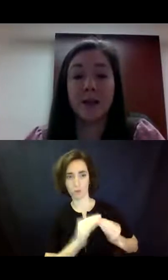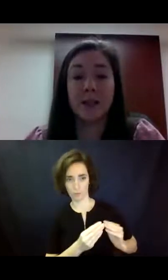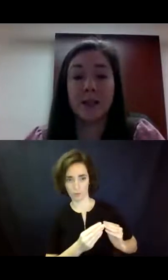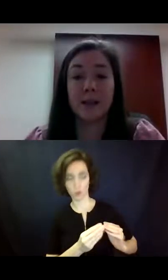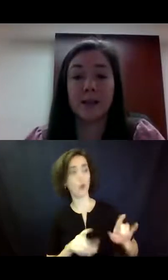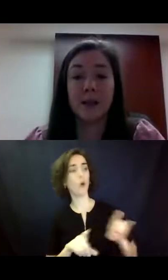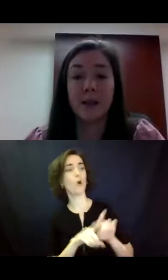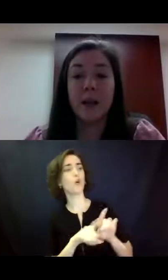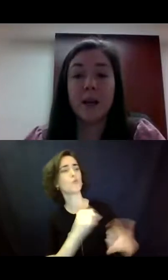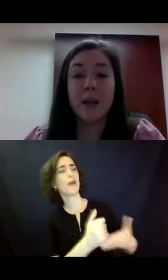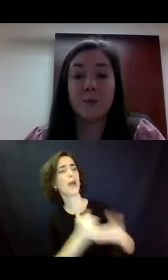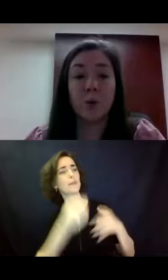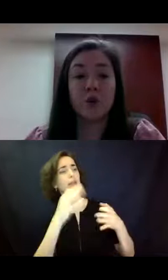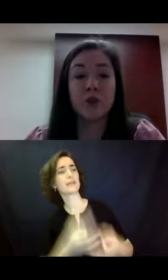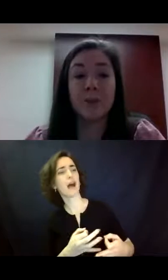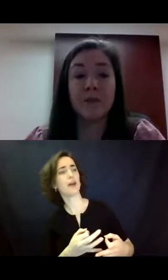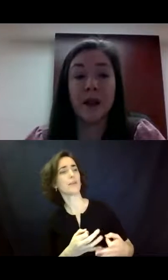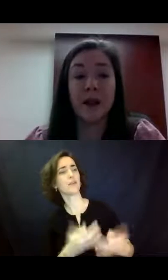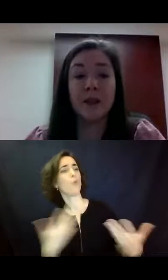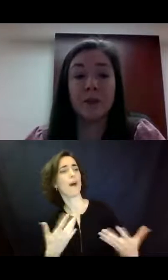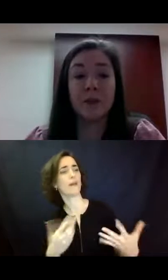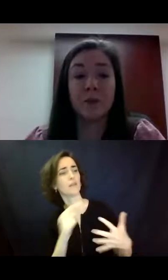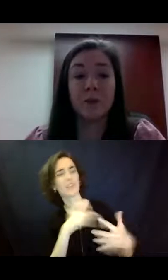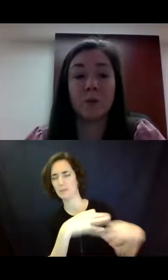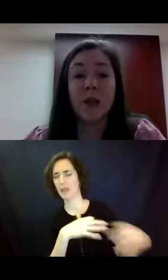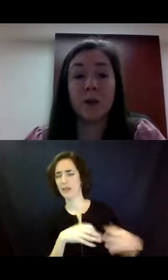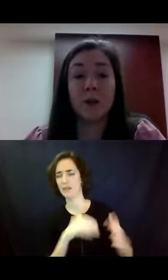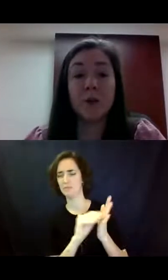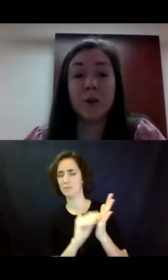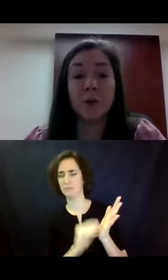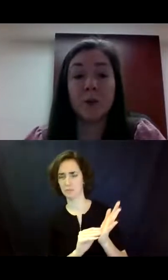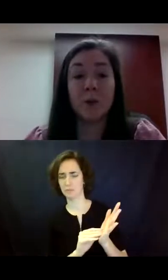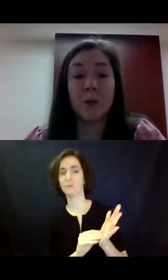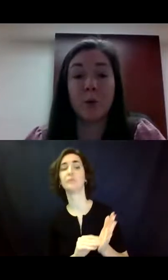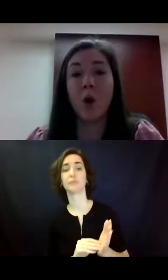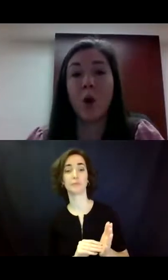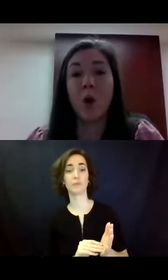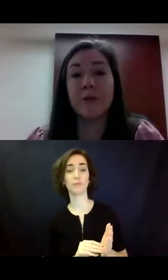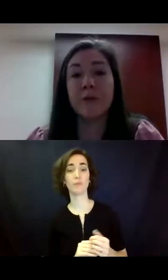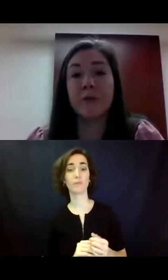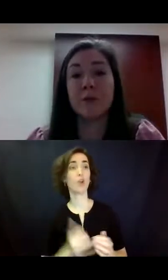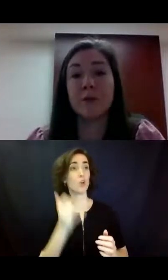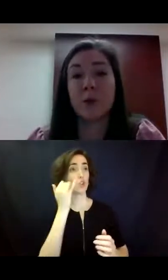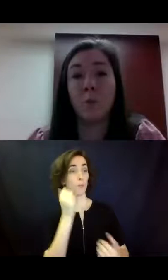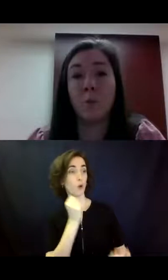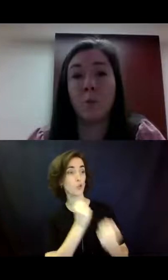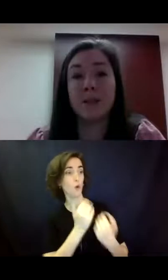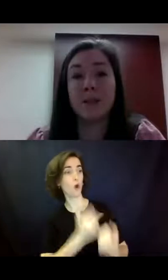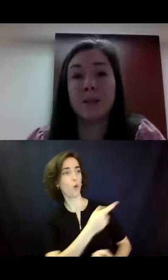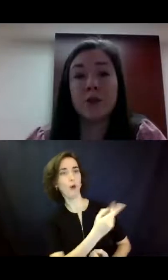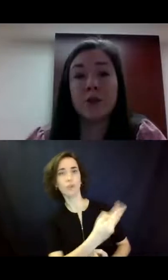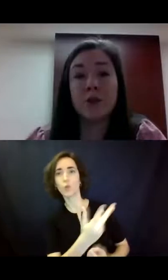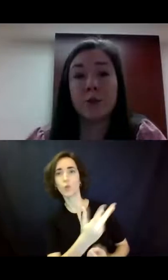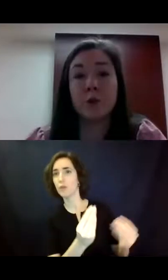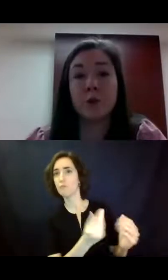assistance that a supporter shall provide the adult, and if there are multiple supporters, how all of those supporters